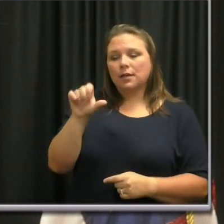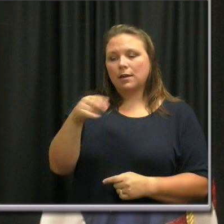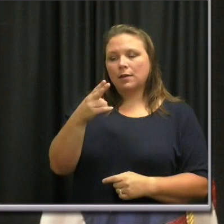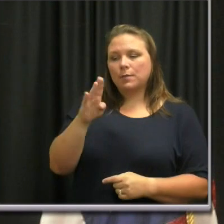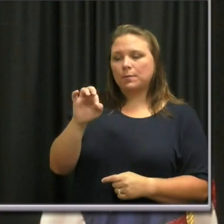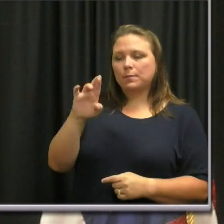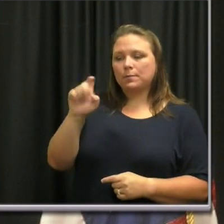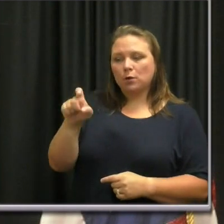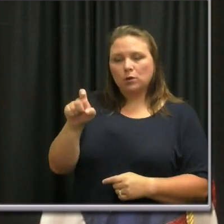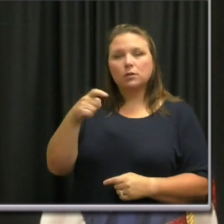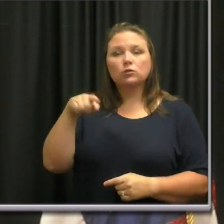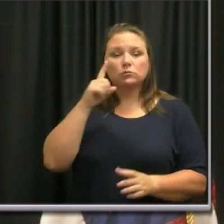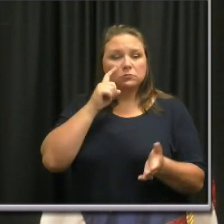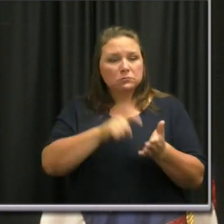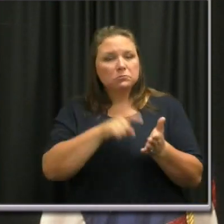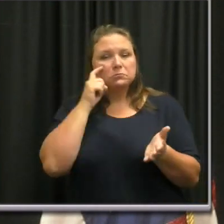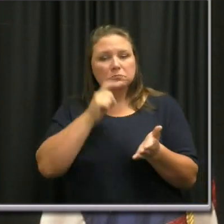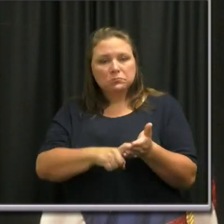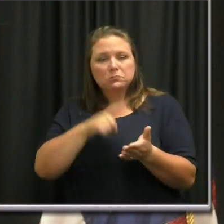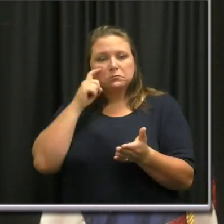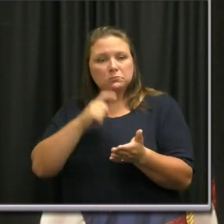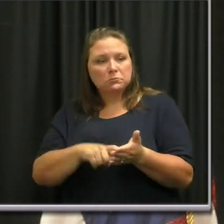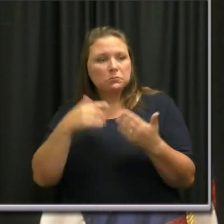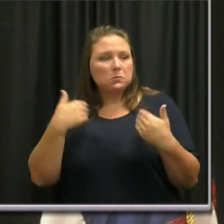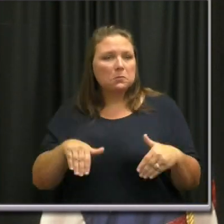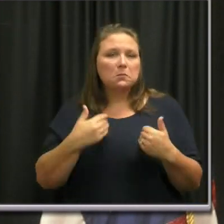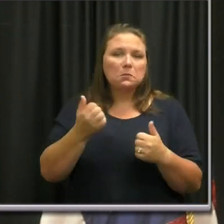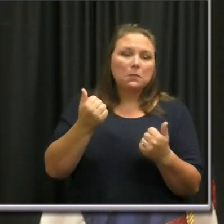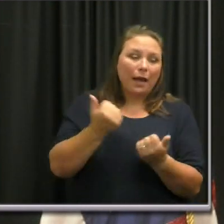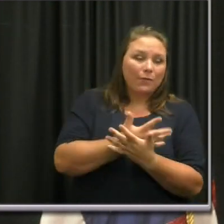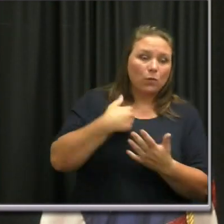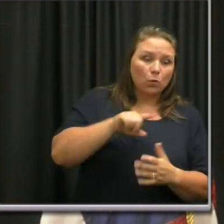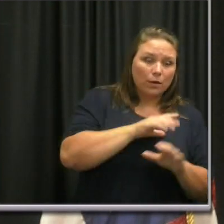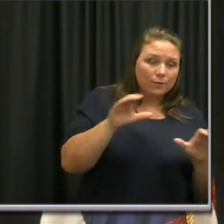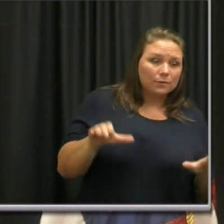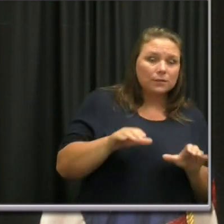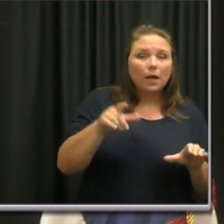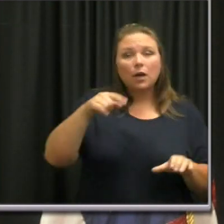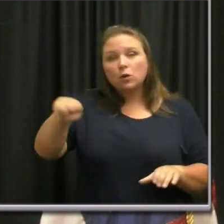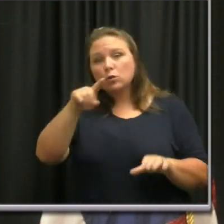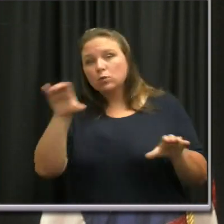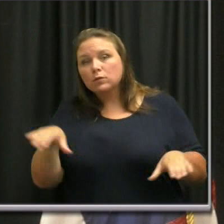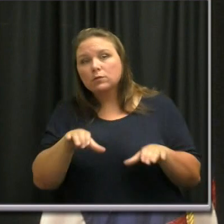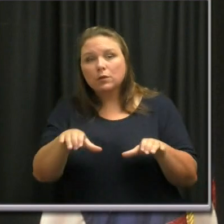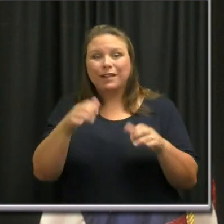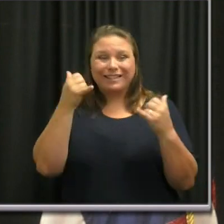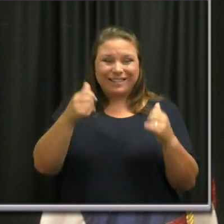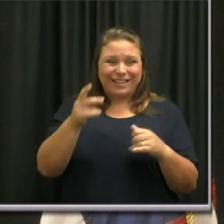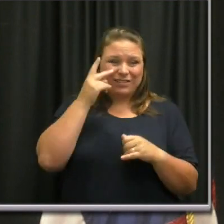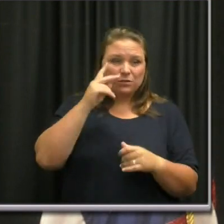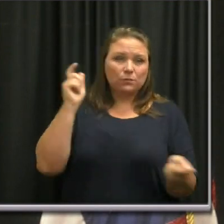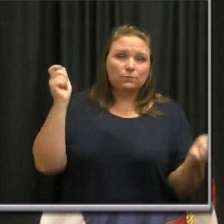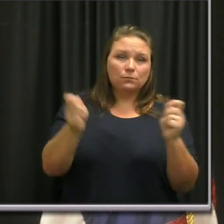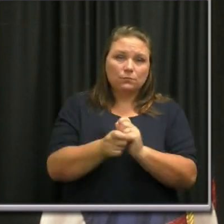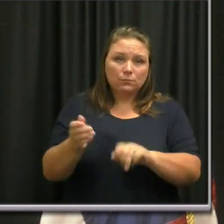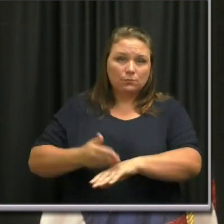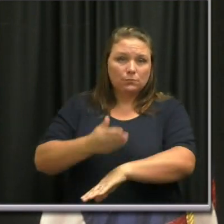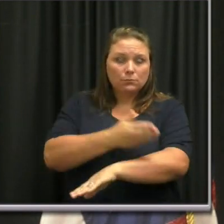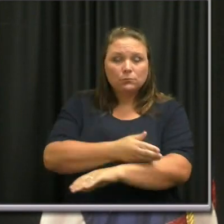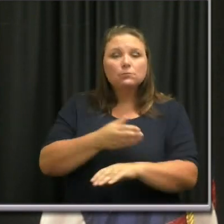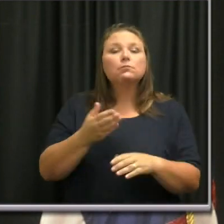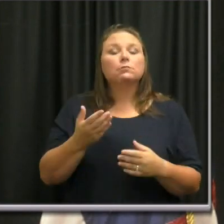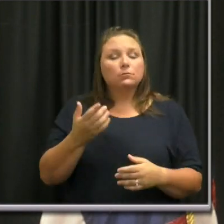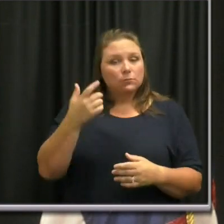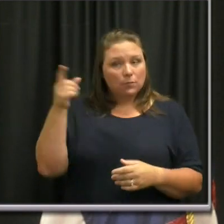recognized the actions we've taken and what you have done and the fact that we are starting to see a difference. And they have